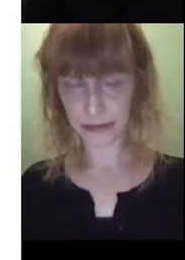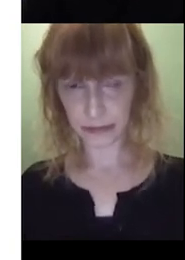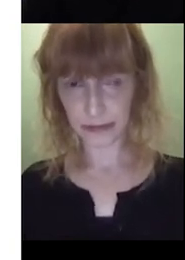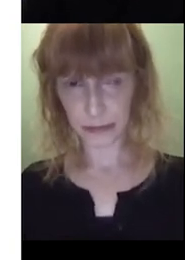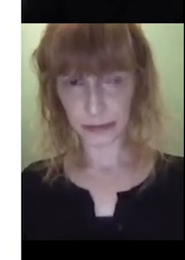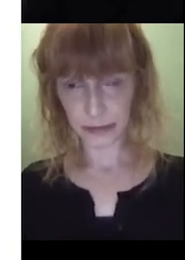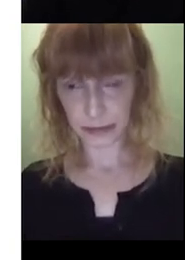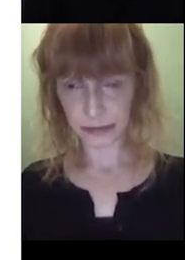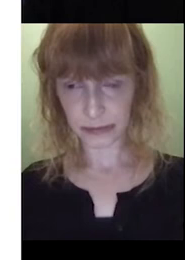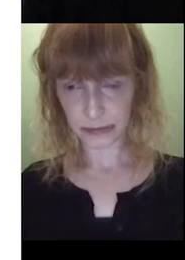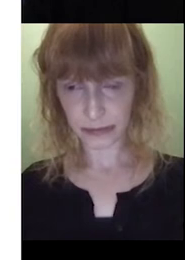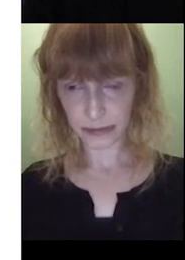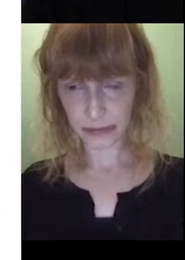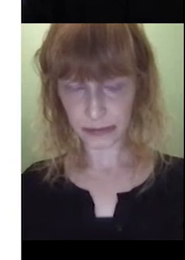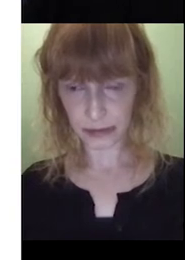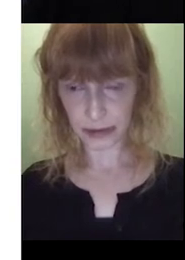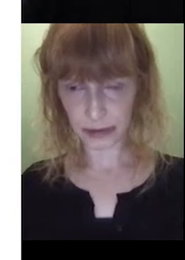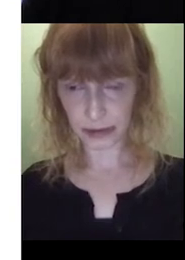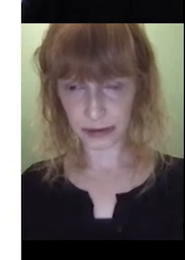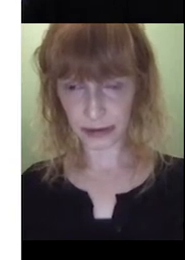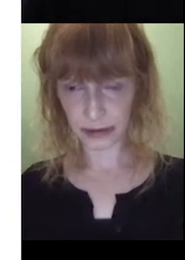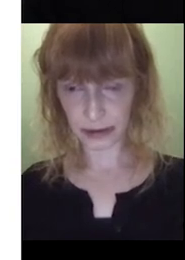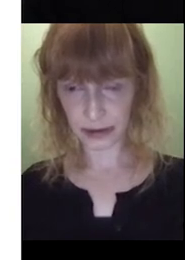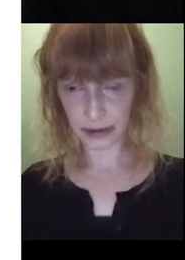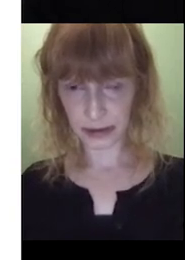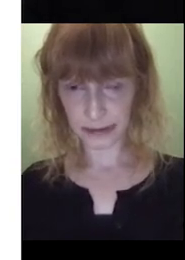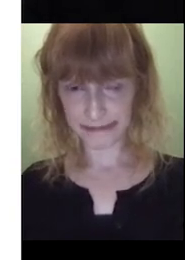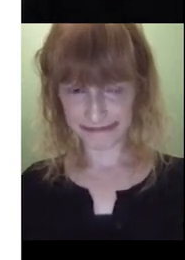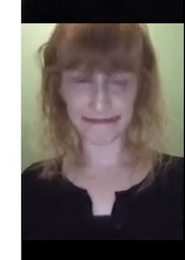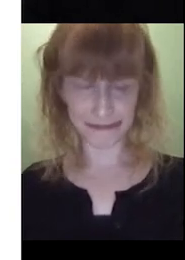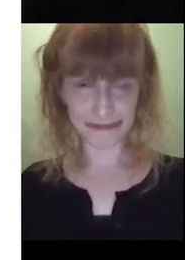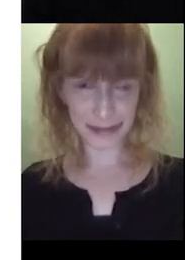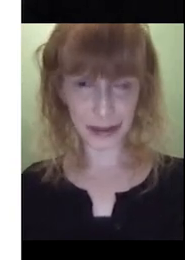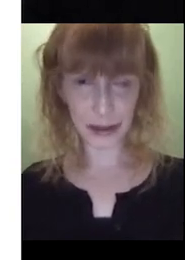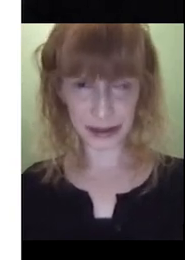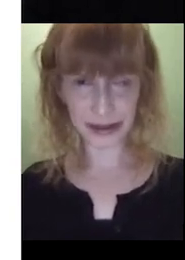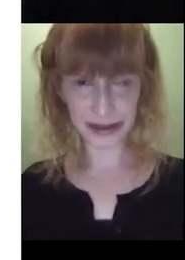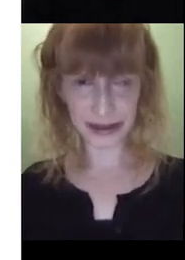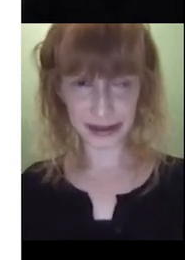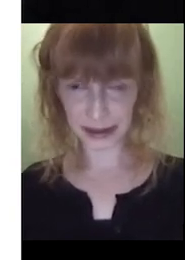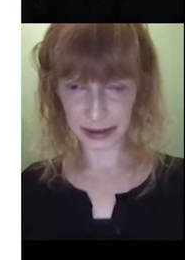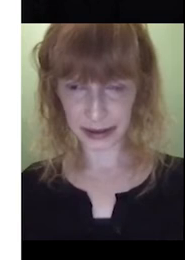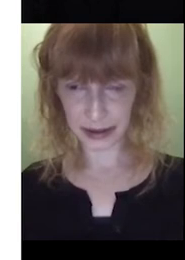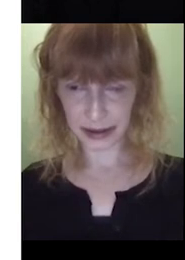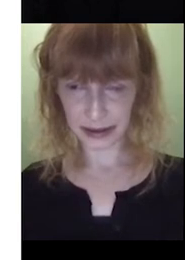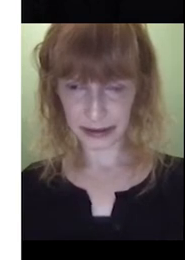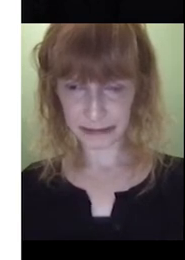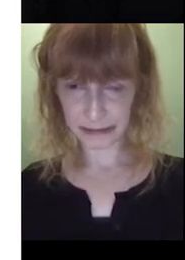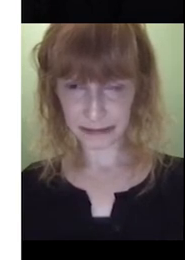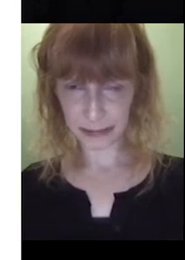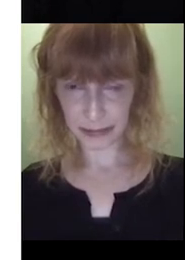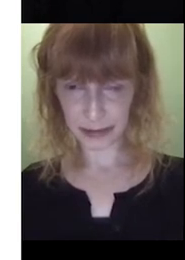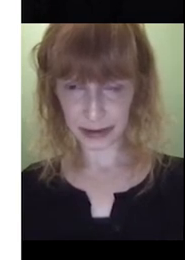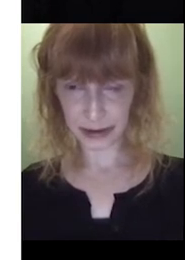fairly new to keyword sign, but some are in particular colours, but there are others that do vary between